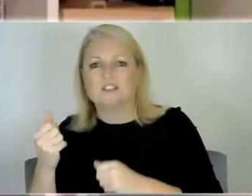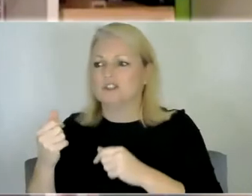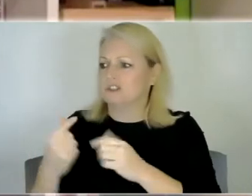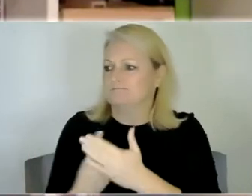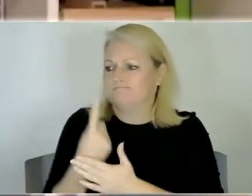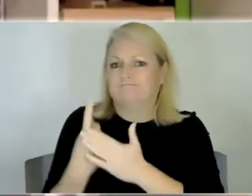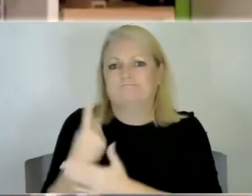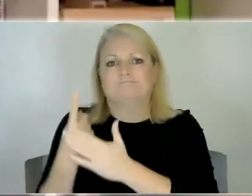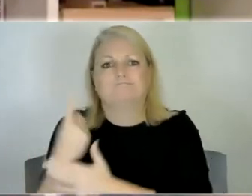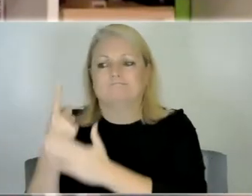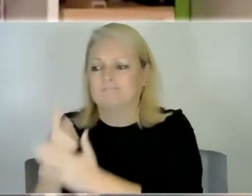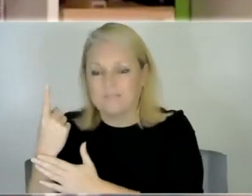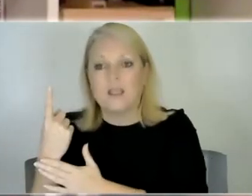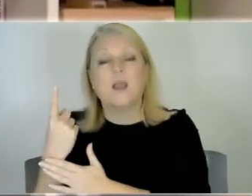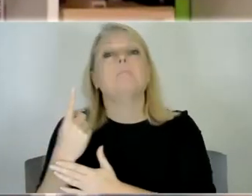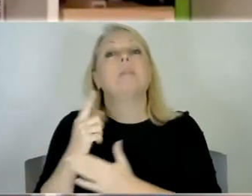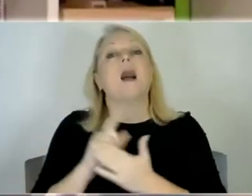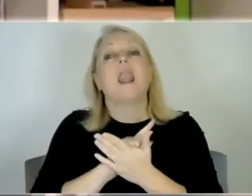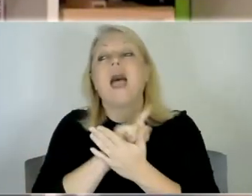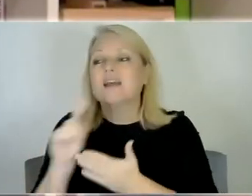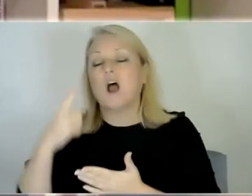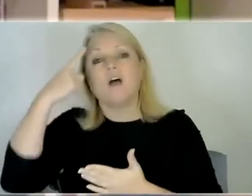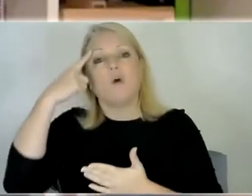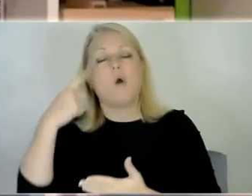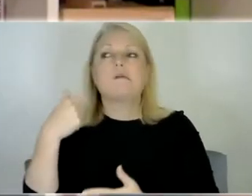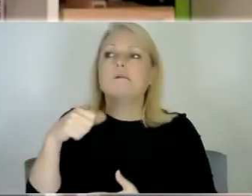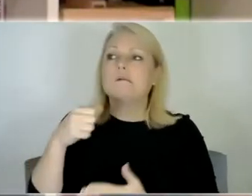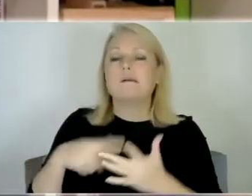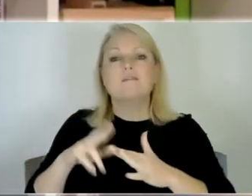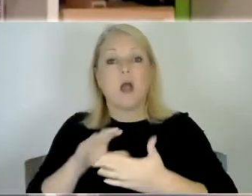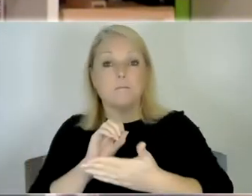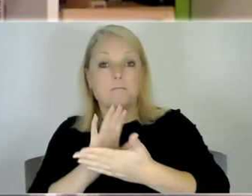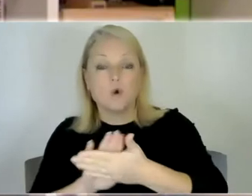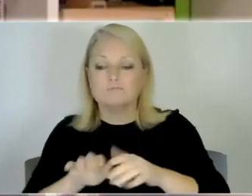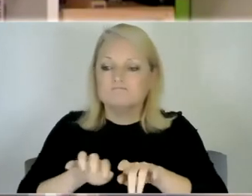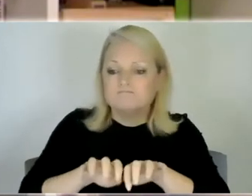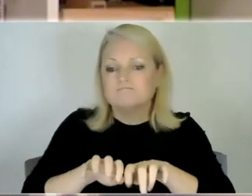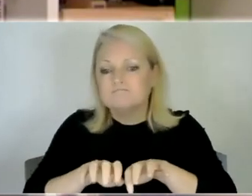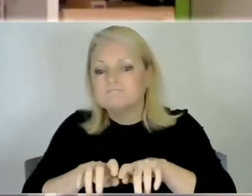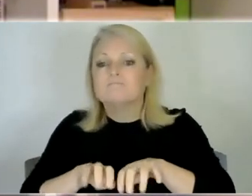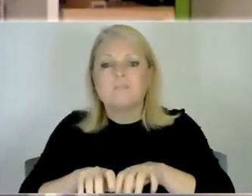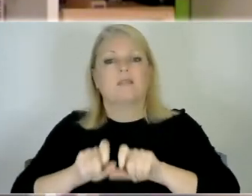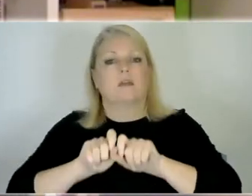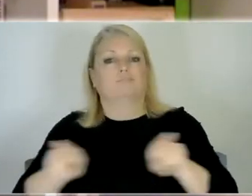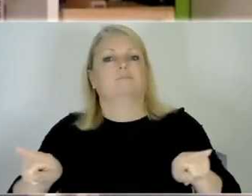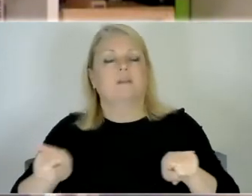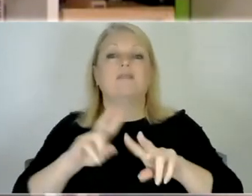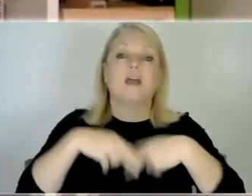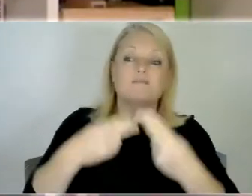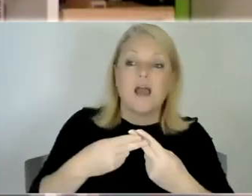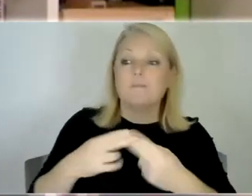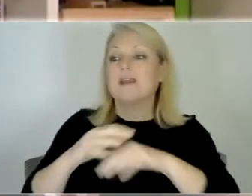and and think that that way my friends and family could read it in their sort of you know when they've got the time to digest it